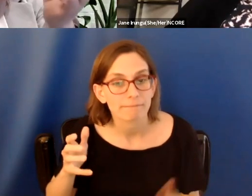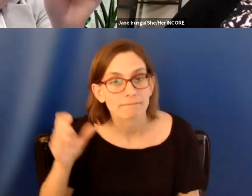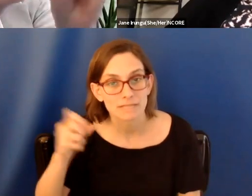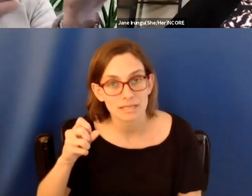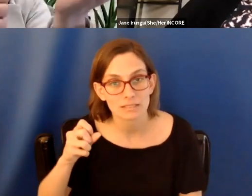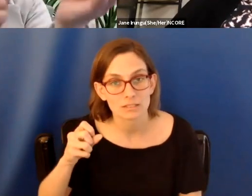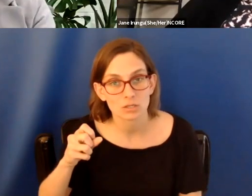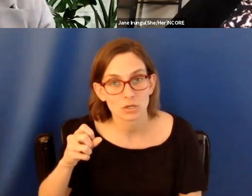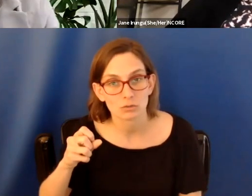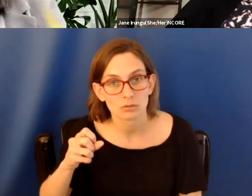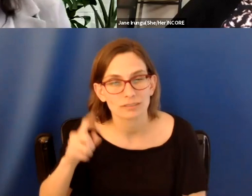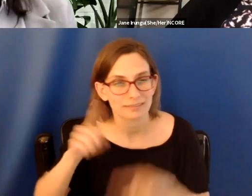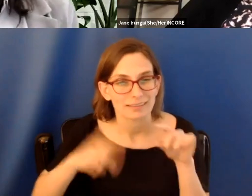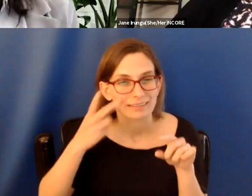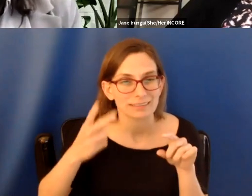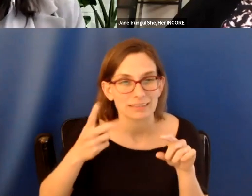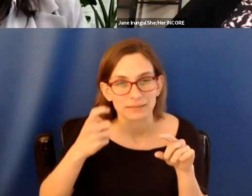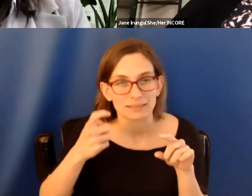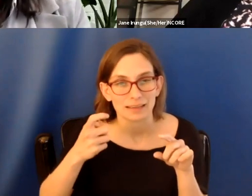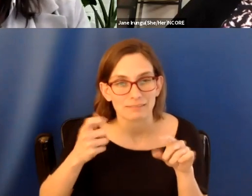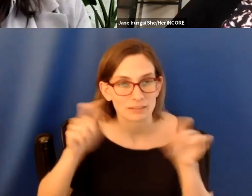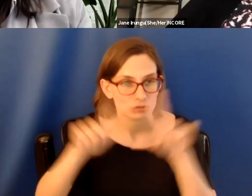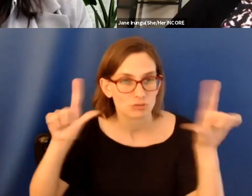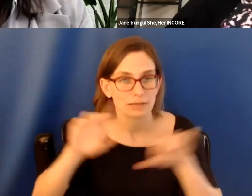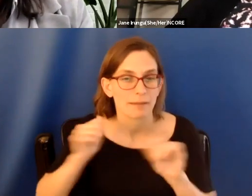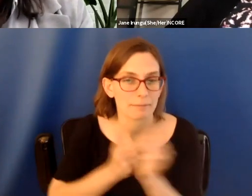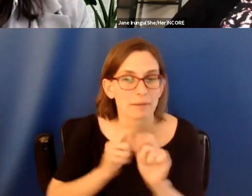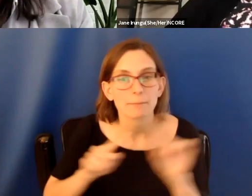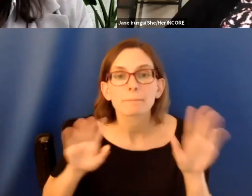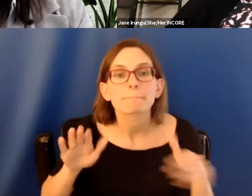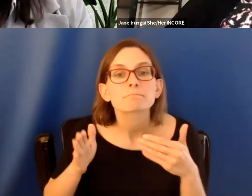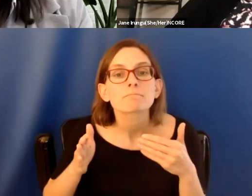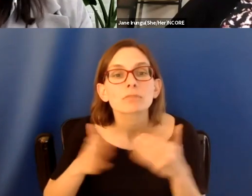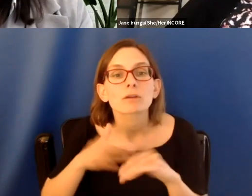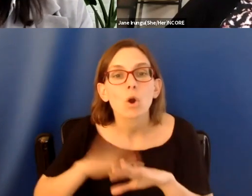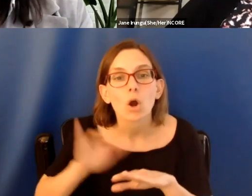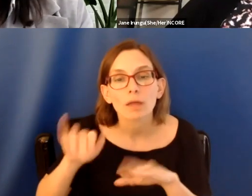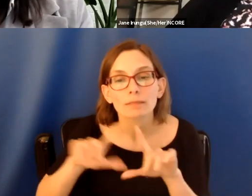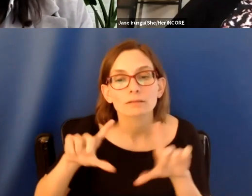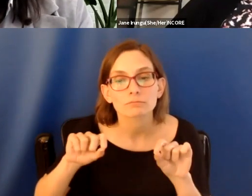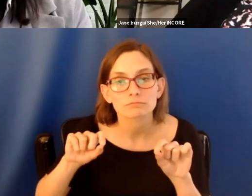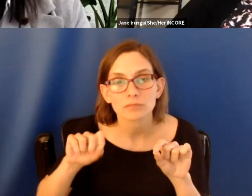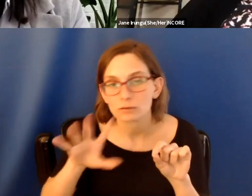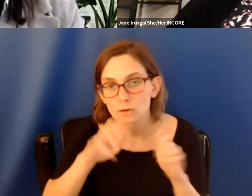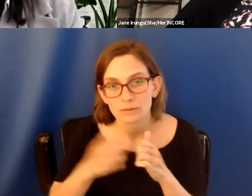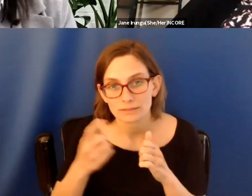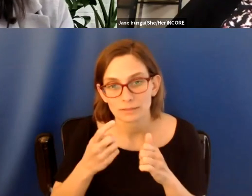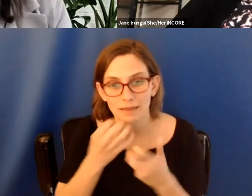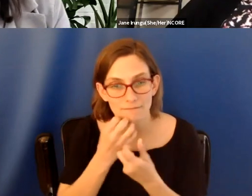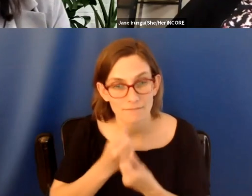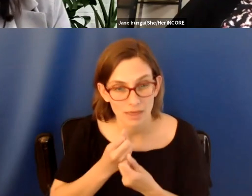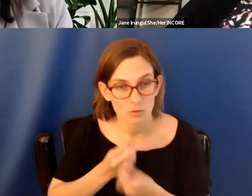for myself. Well, you can't see it because I've got this ridiculous screen behind me, but, um, on that, I was talking to someone that I value and